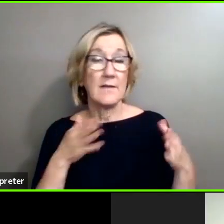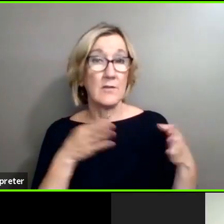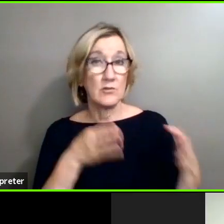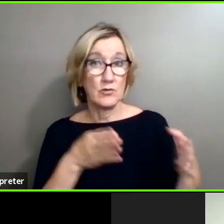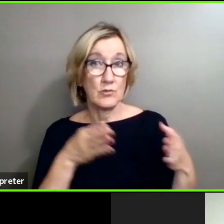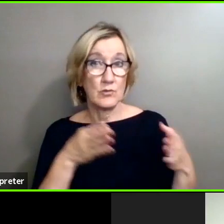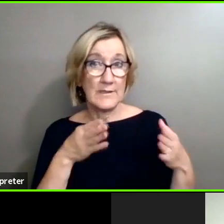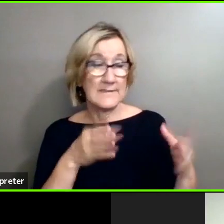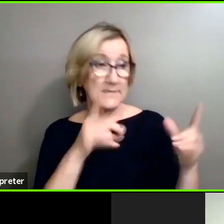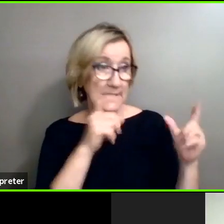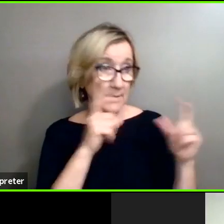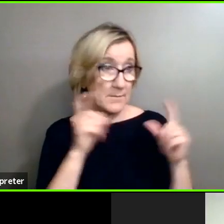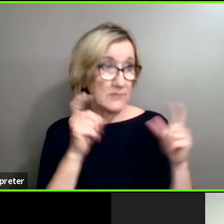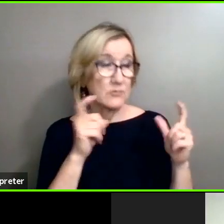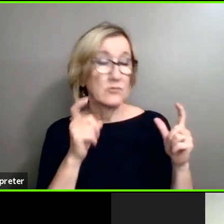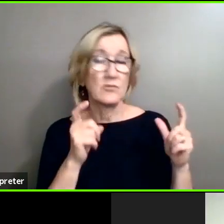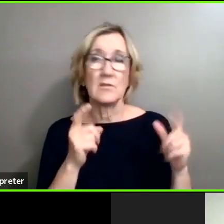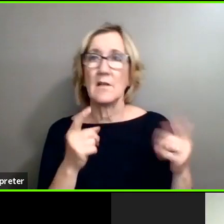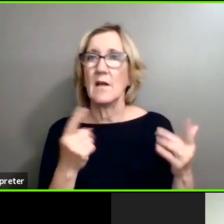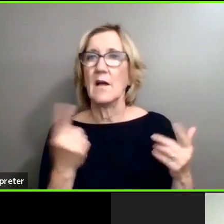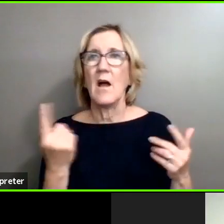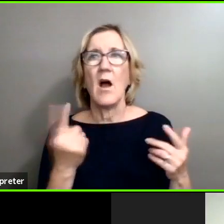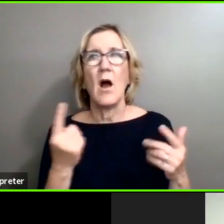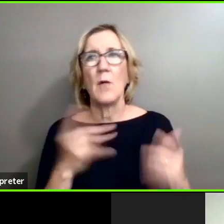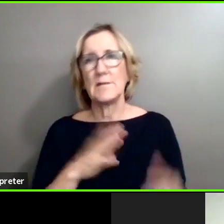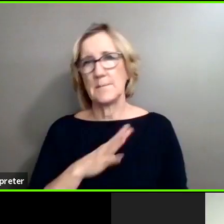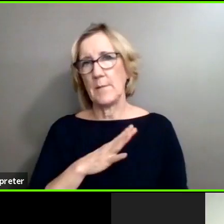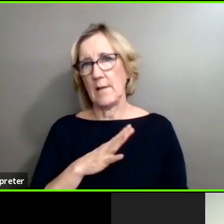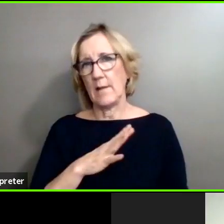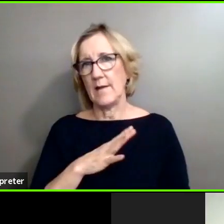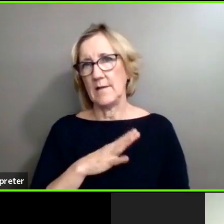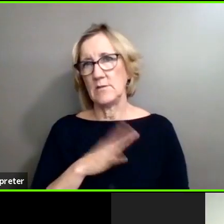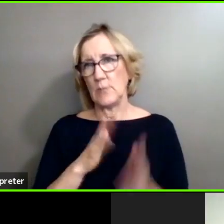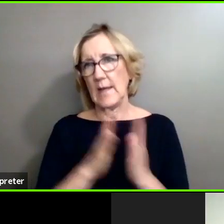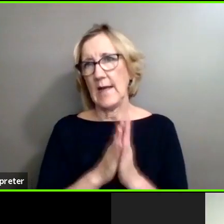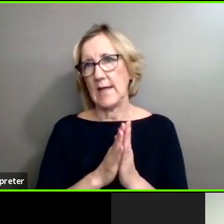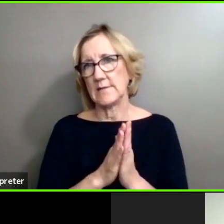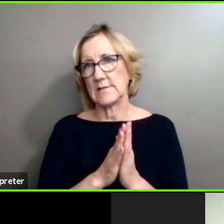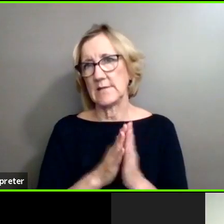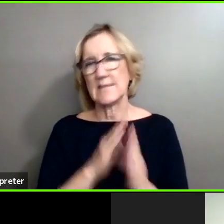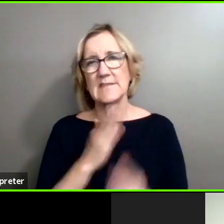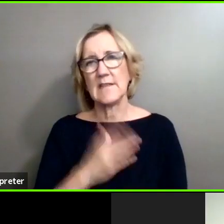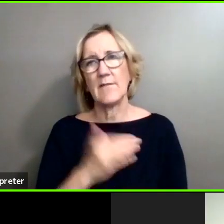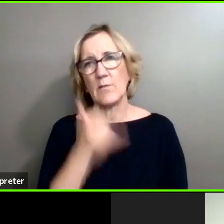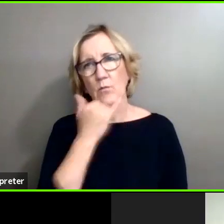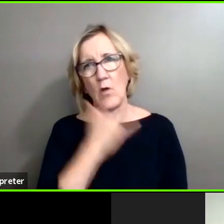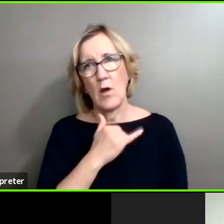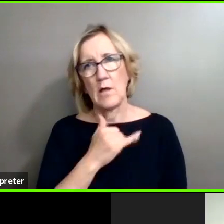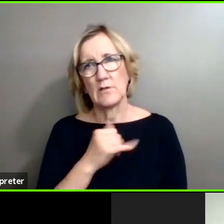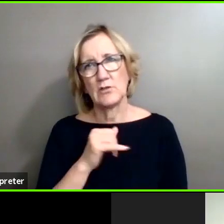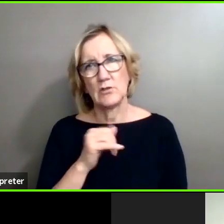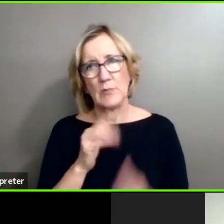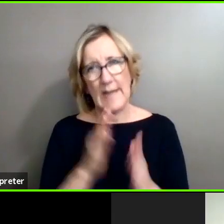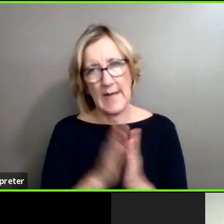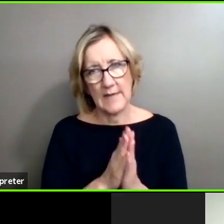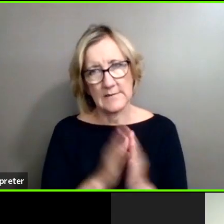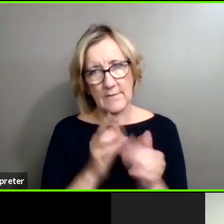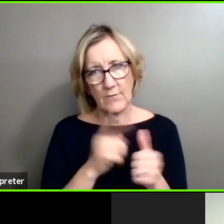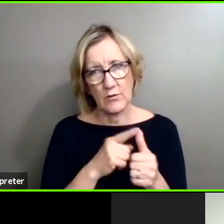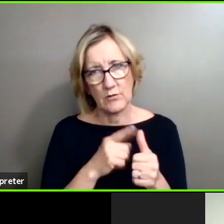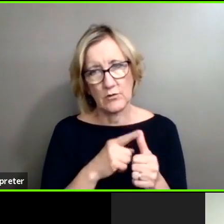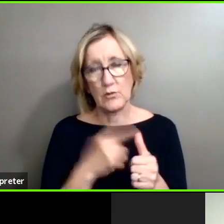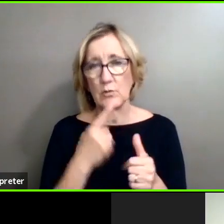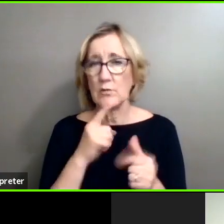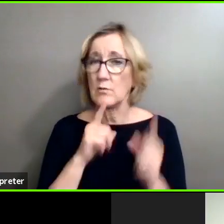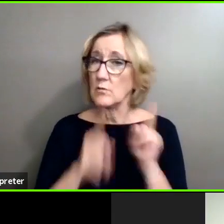you could always, it's always polite. You can, it's never wrong to be polite. So, you can go up to someone and say,